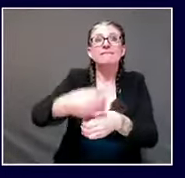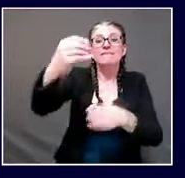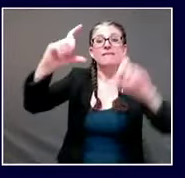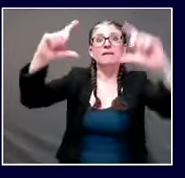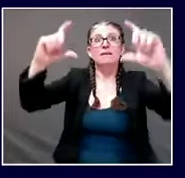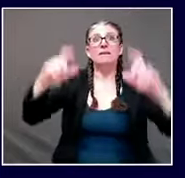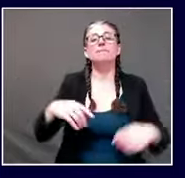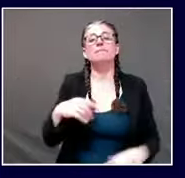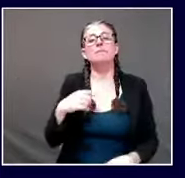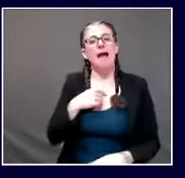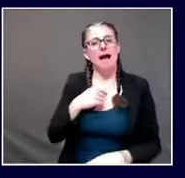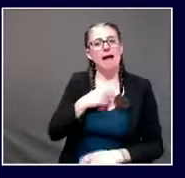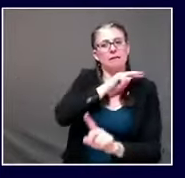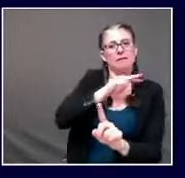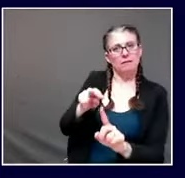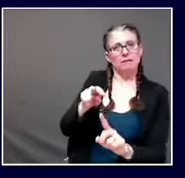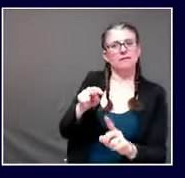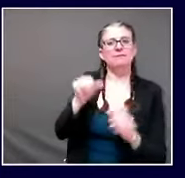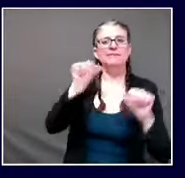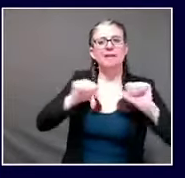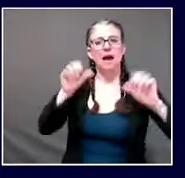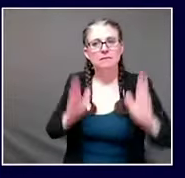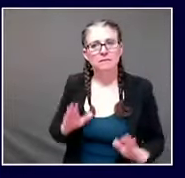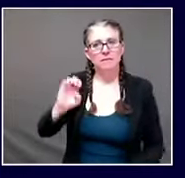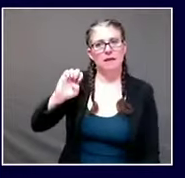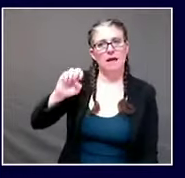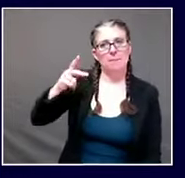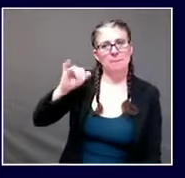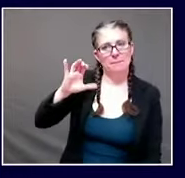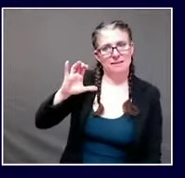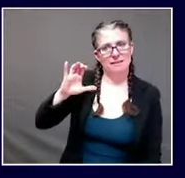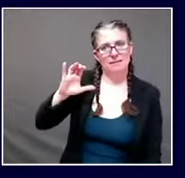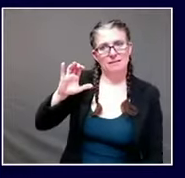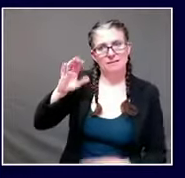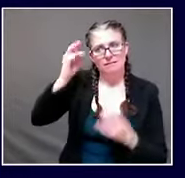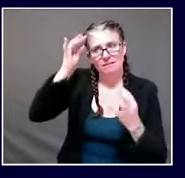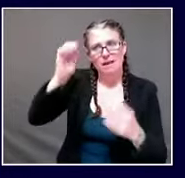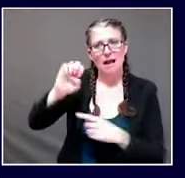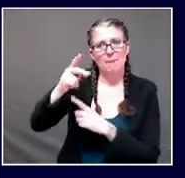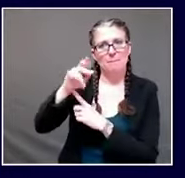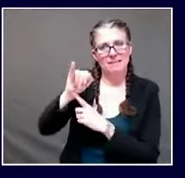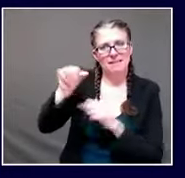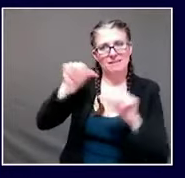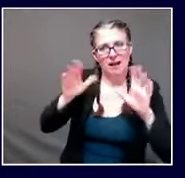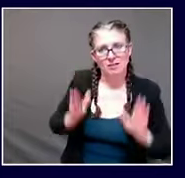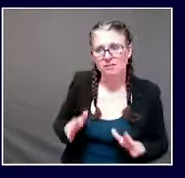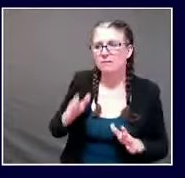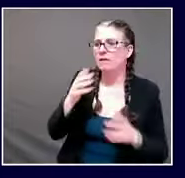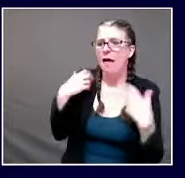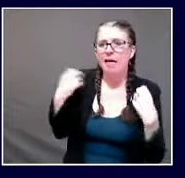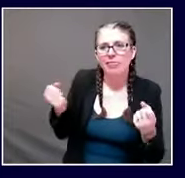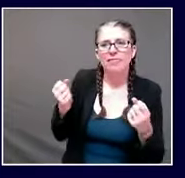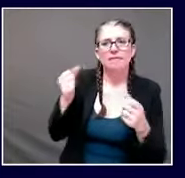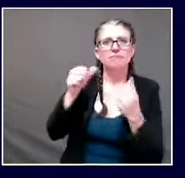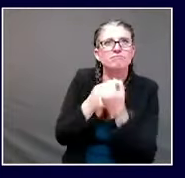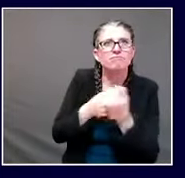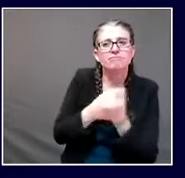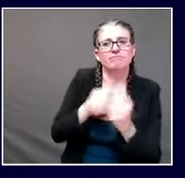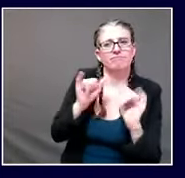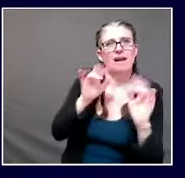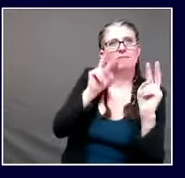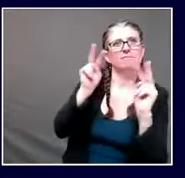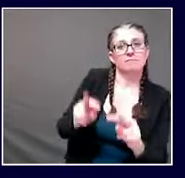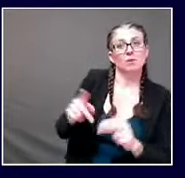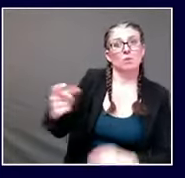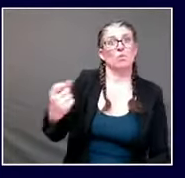just a question that i think we all need to grapple with as we think about assessing risk going forward so just a clarifying point there